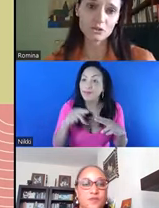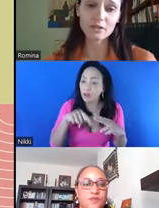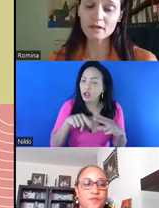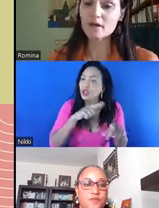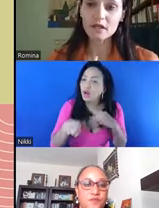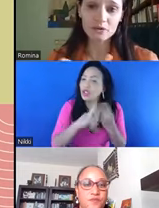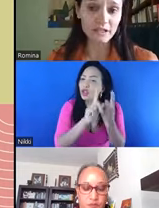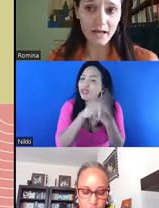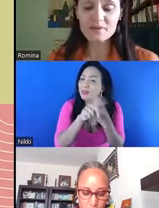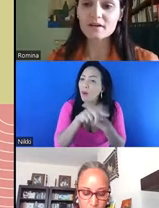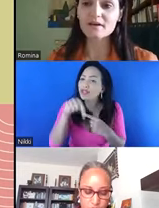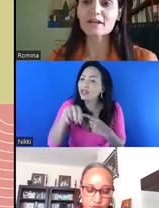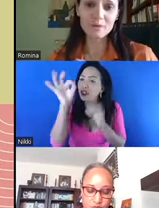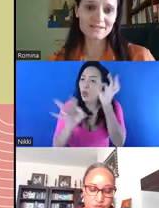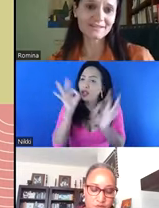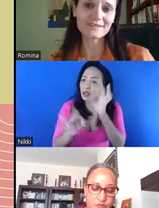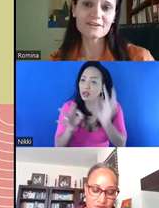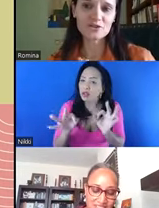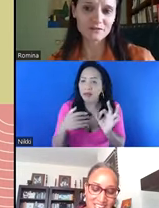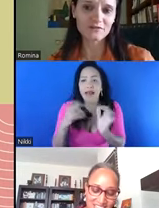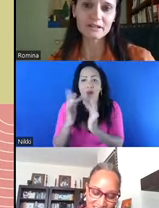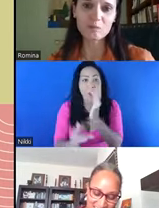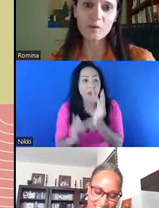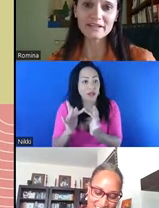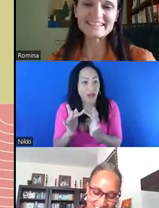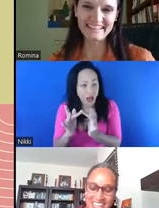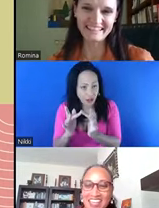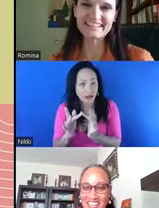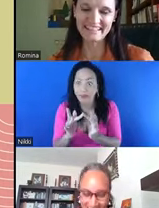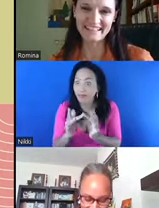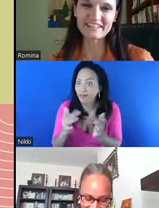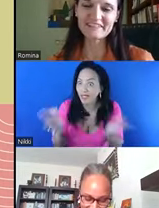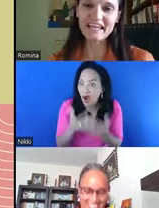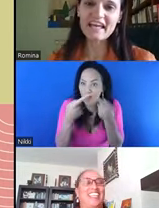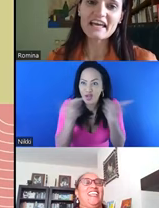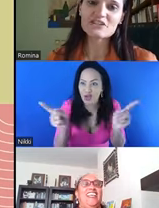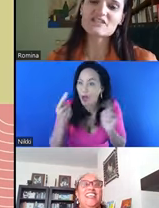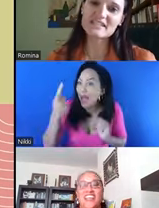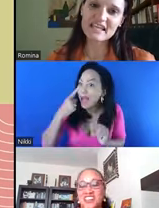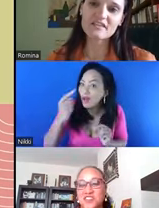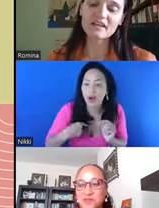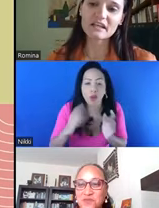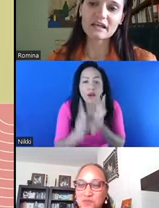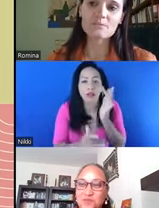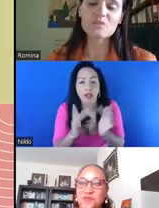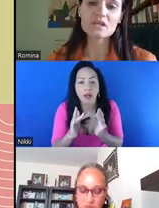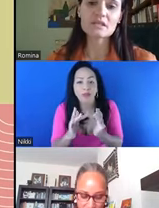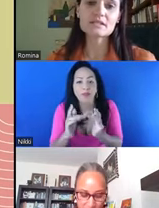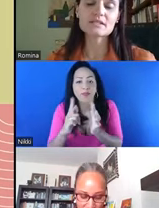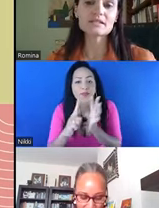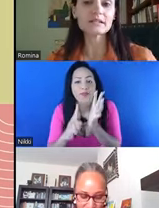I encourage you to look it up. I know, Elsa, yeah, just the final point. Thank you. Just to say that